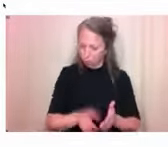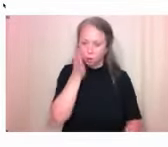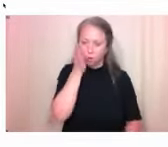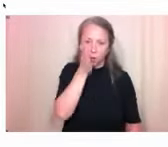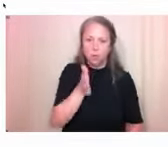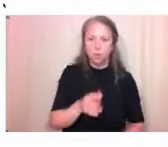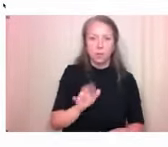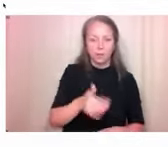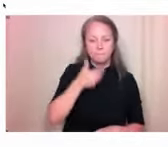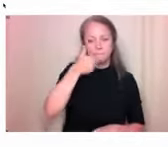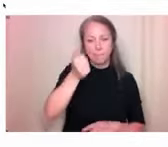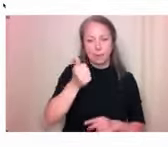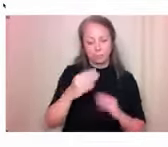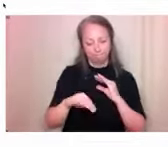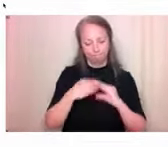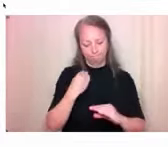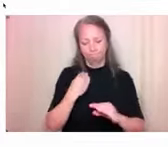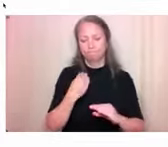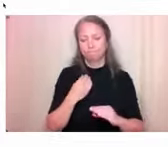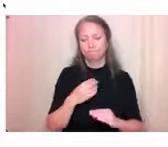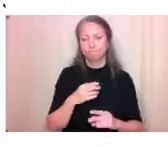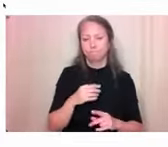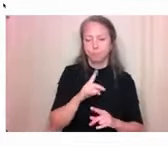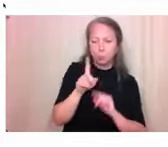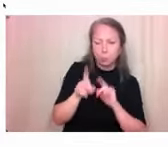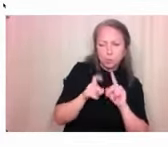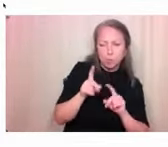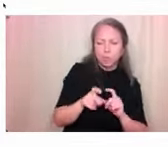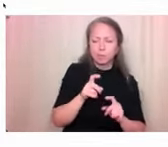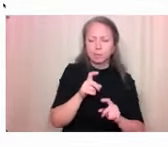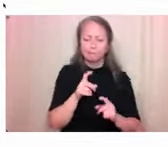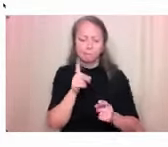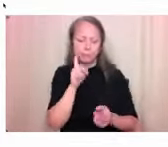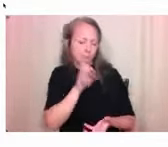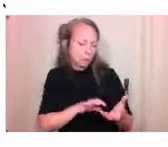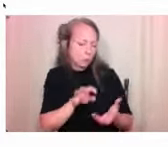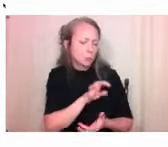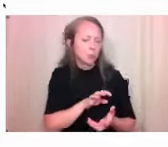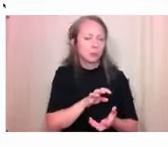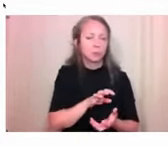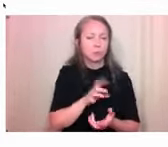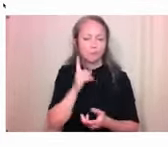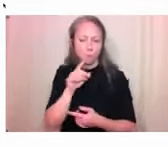for any questions that you have as you're going about looking at our website or Candid Access.